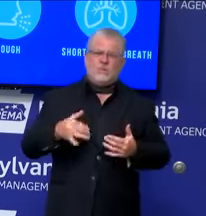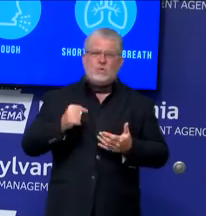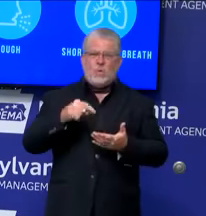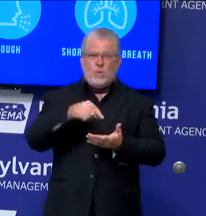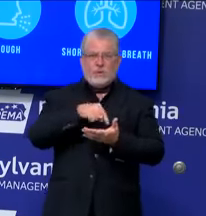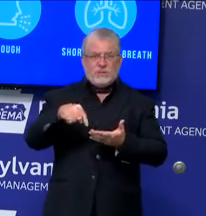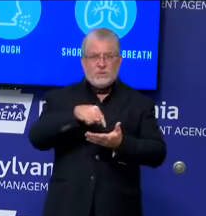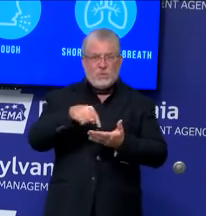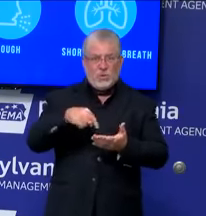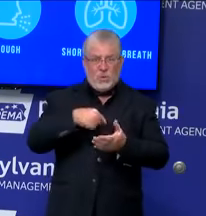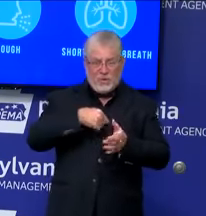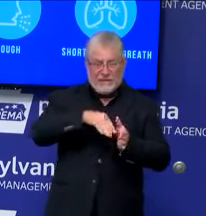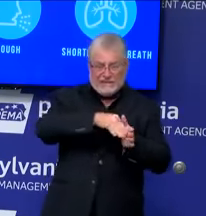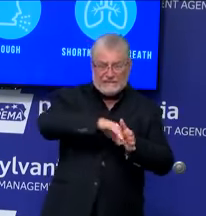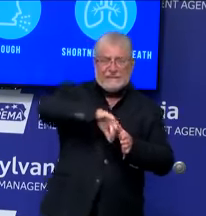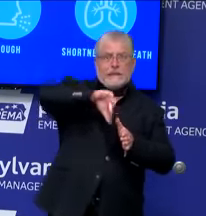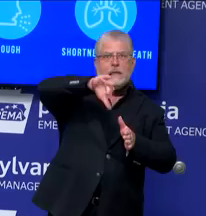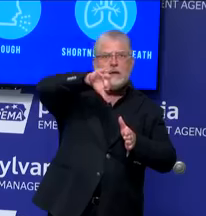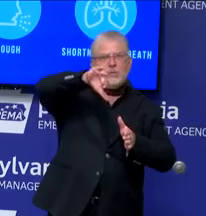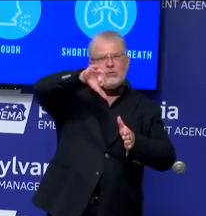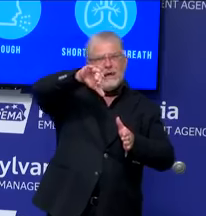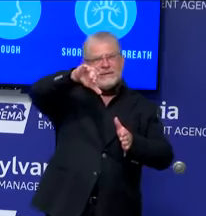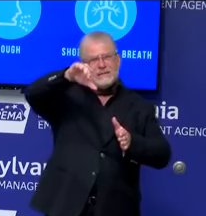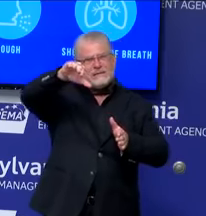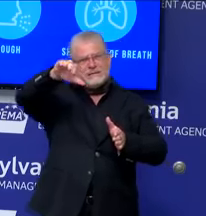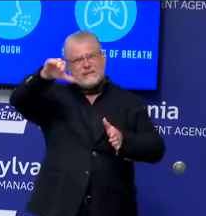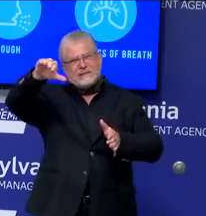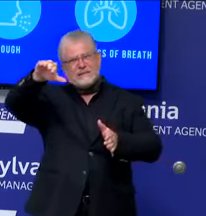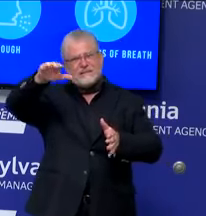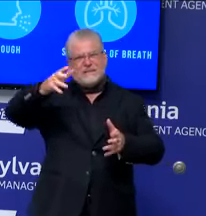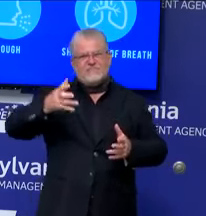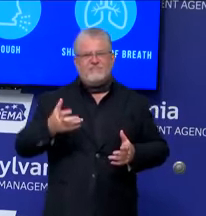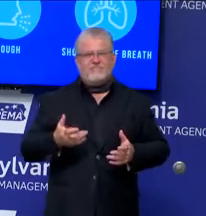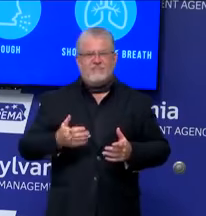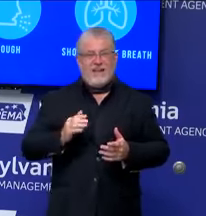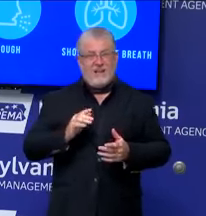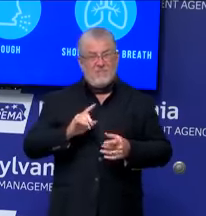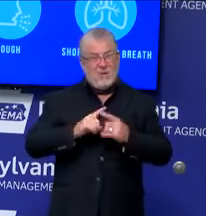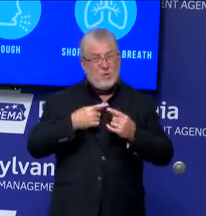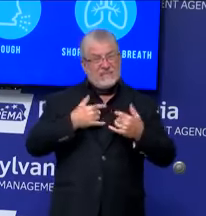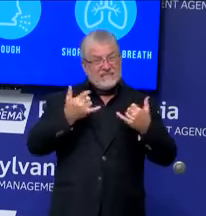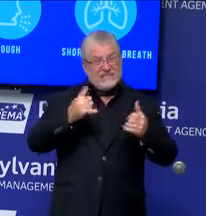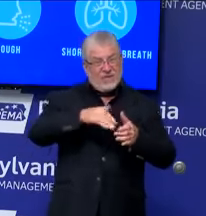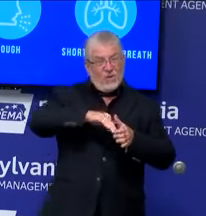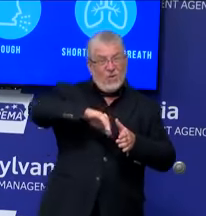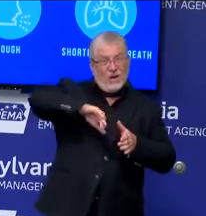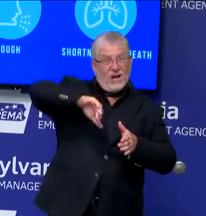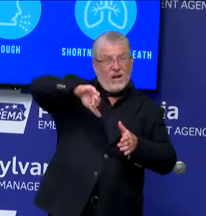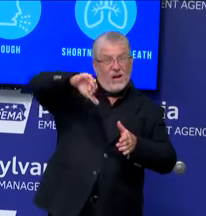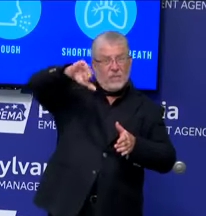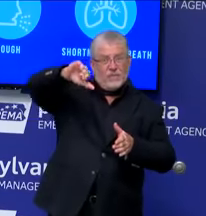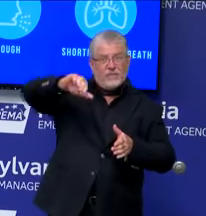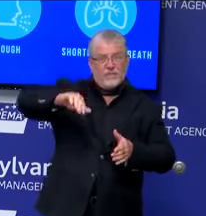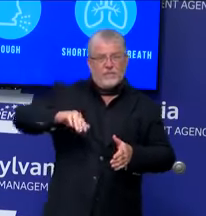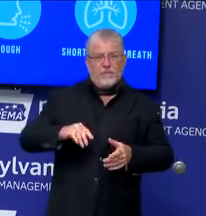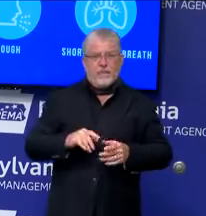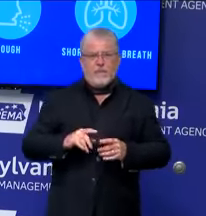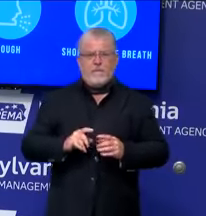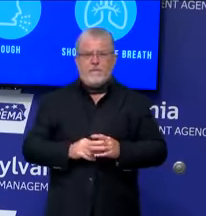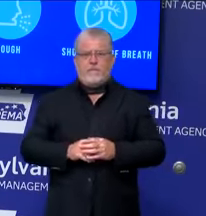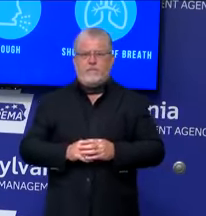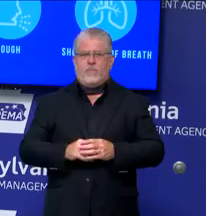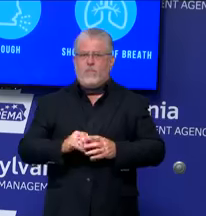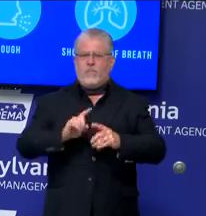but by the time the decision was made, that was still rising. So, it had nothing to do with Toronto. It had everything to do